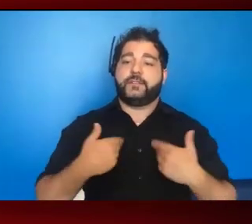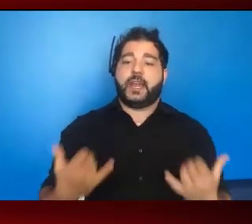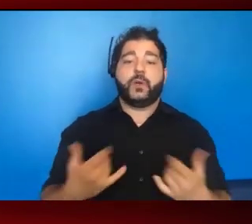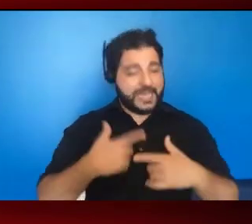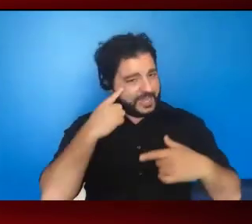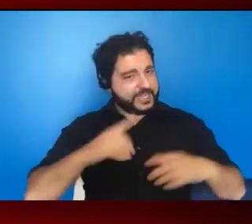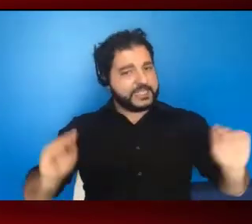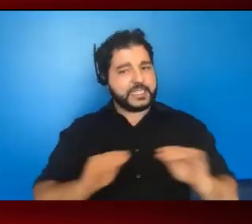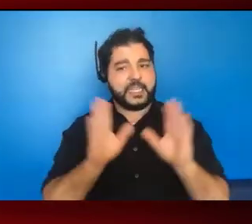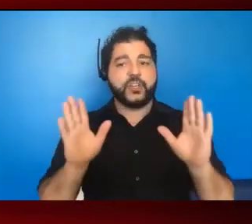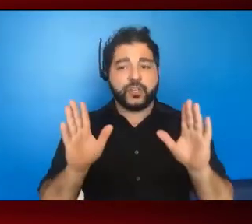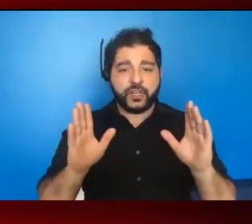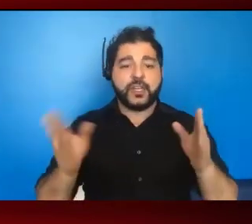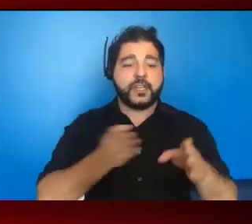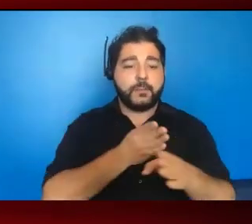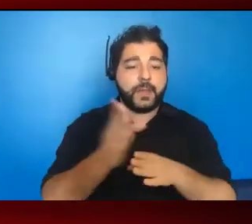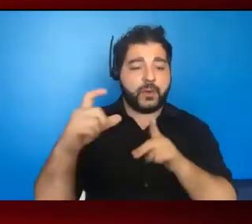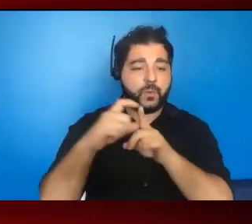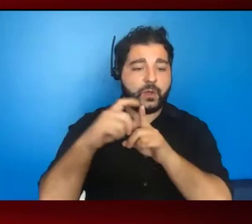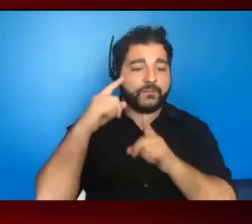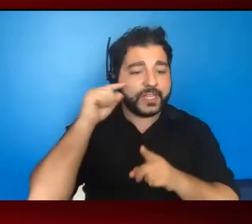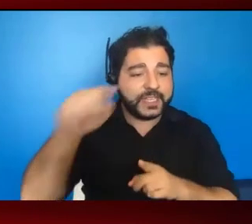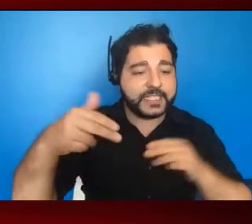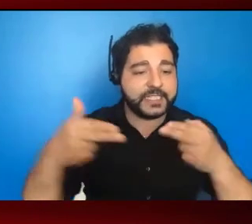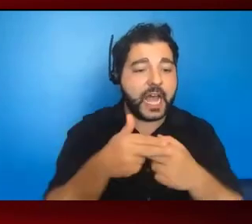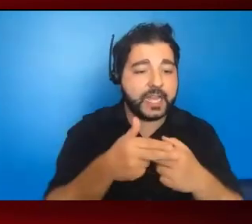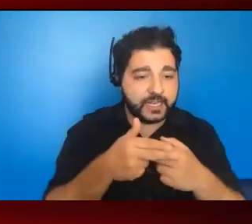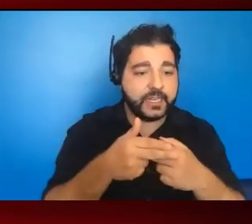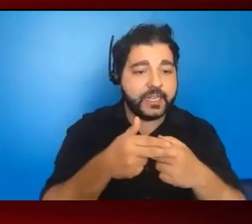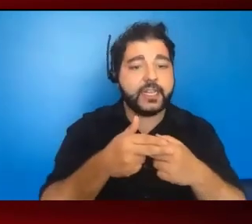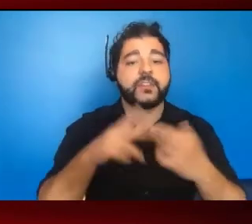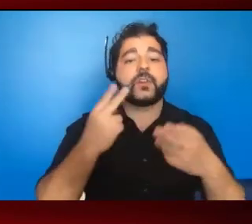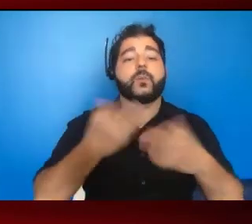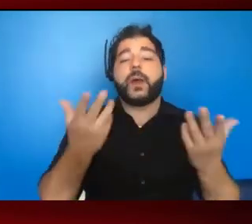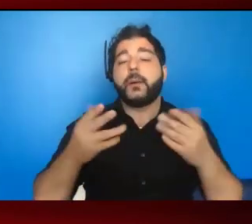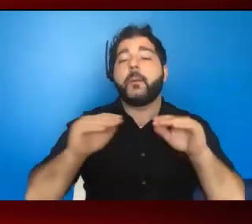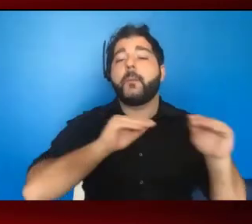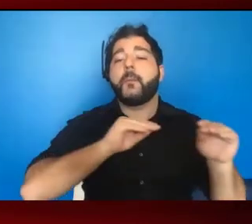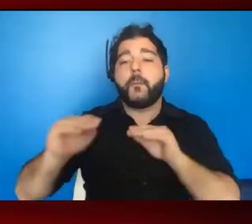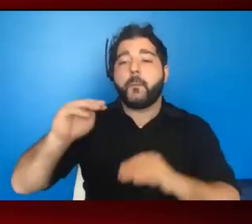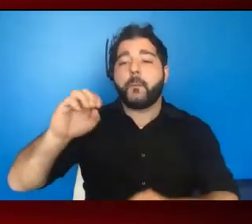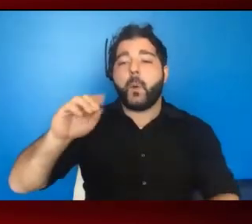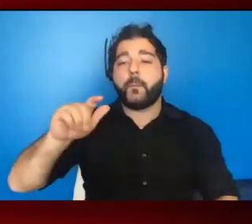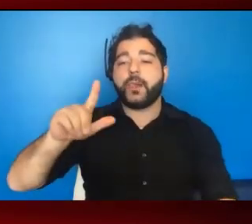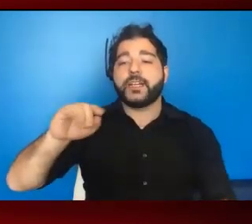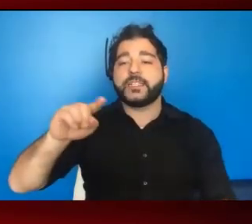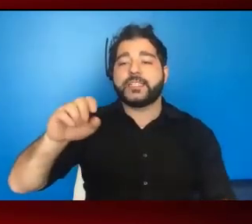clear that the main word on this slide that's the most important is mobilization. And so as I speak to you who are such strong and